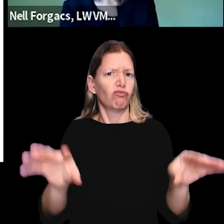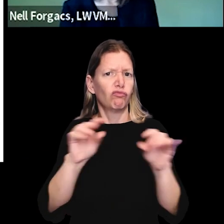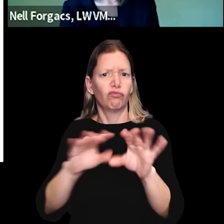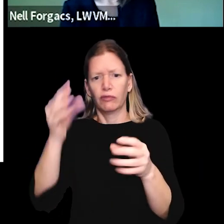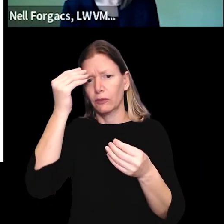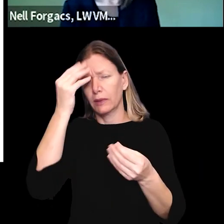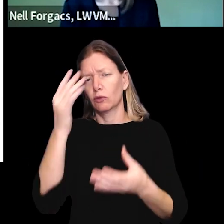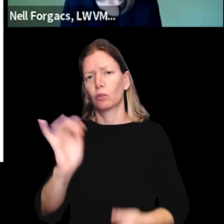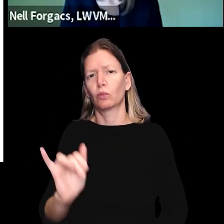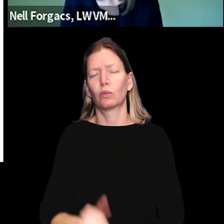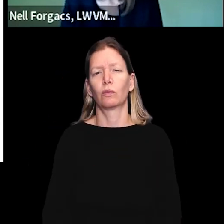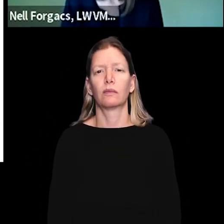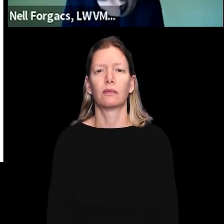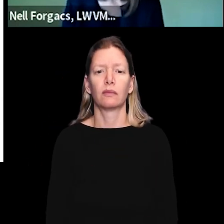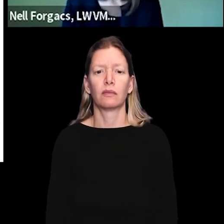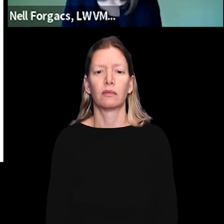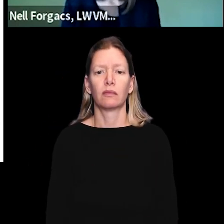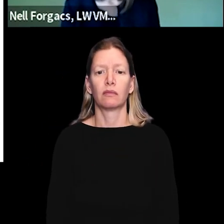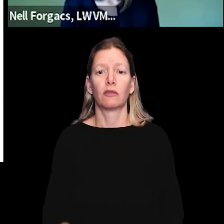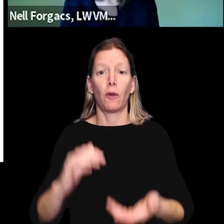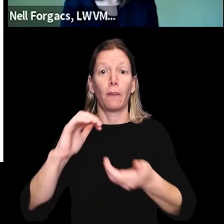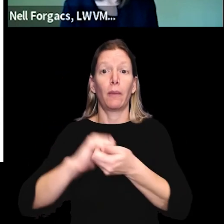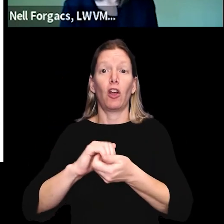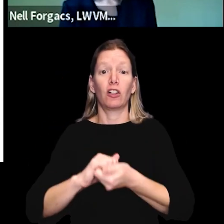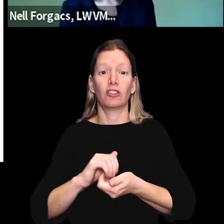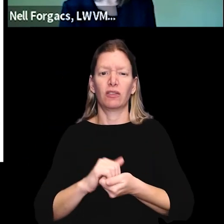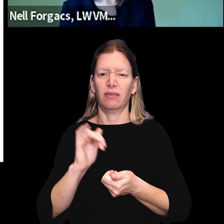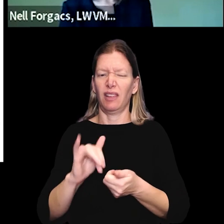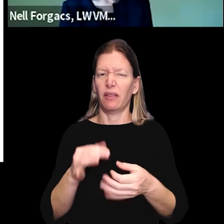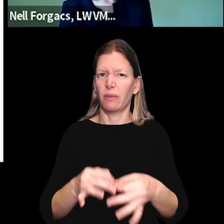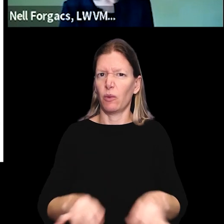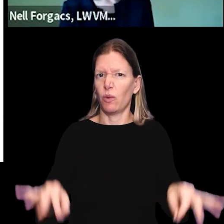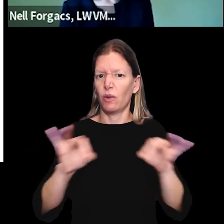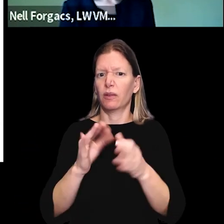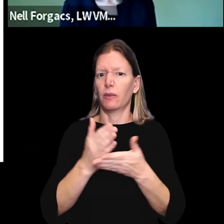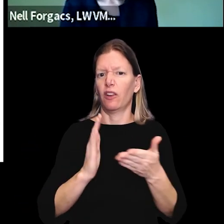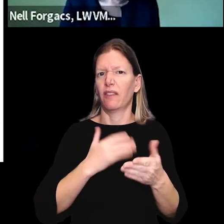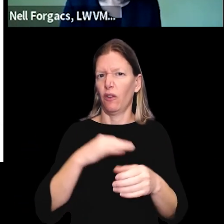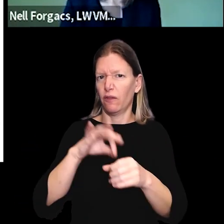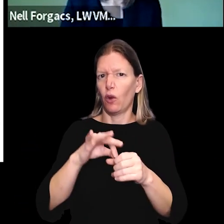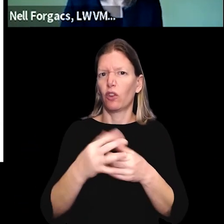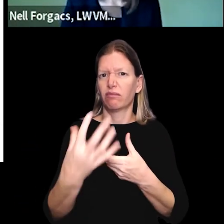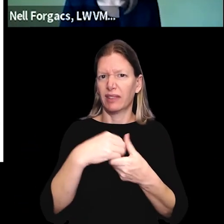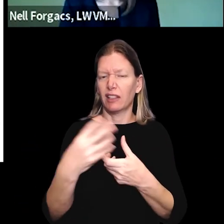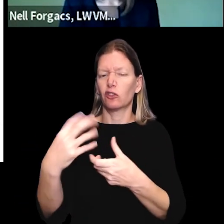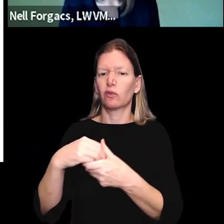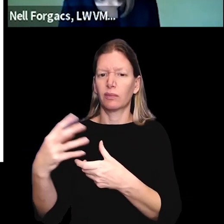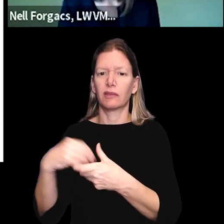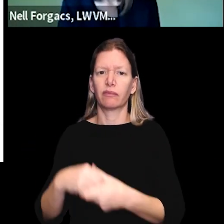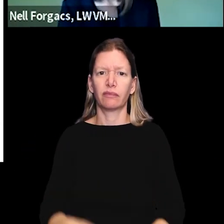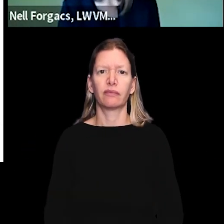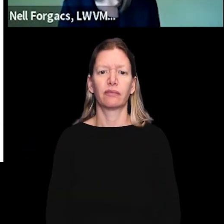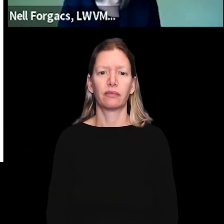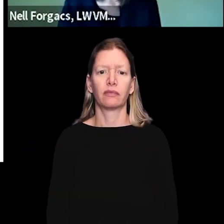information about that as well. Um, are also a very key part of our voter engagement